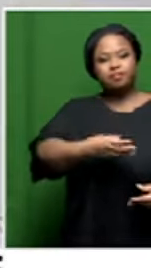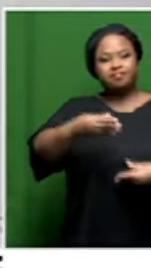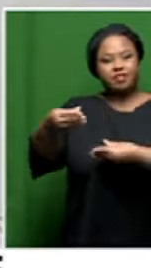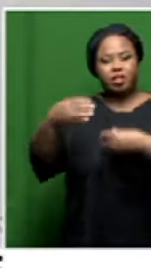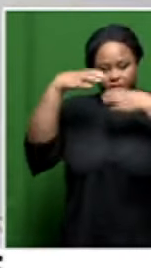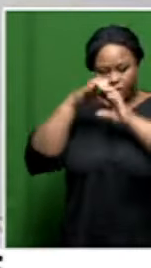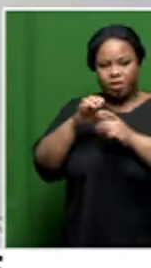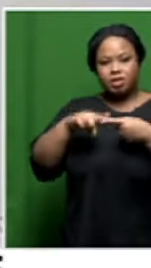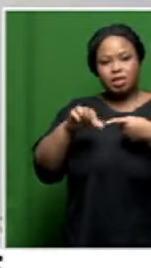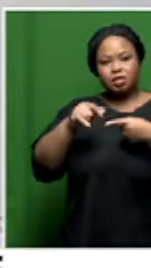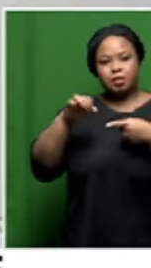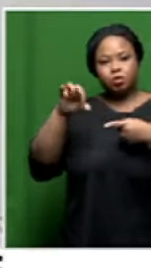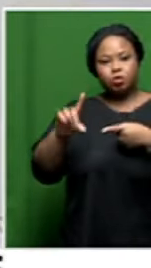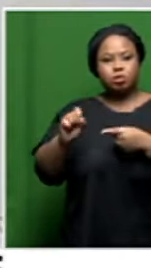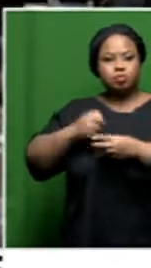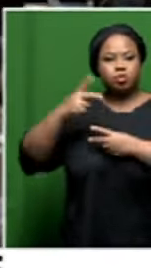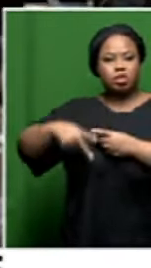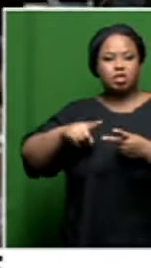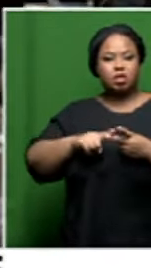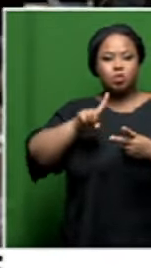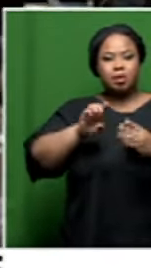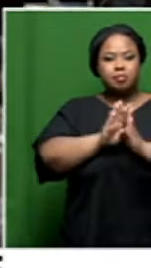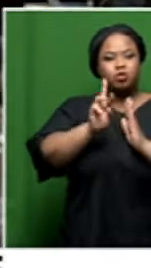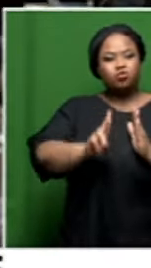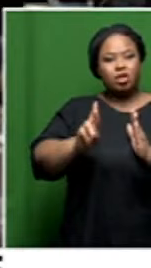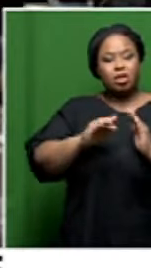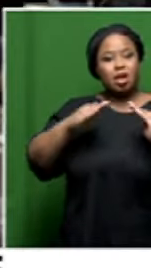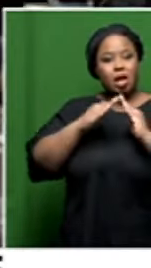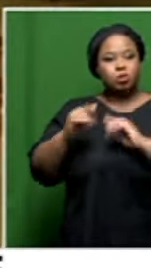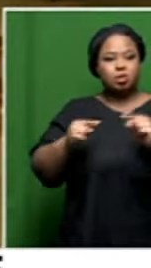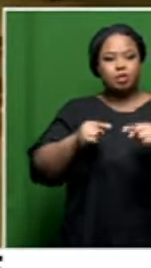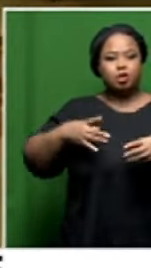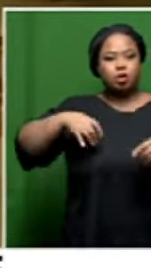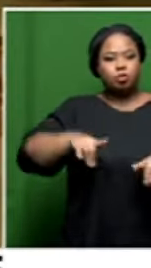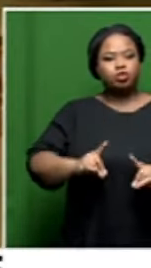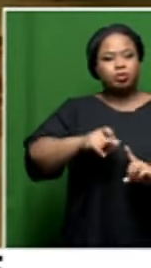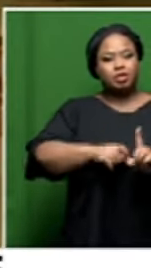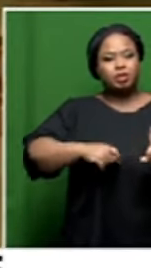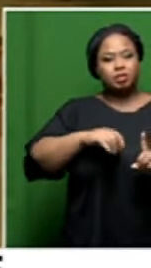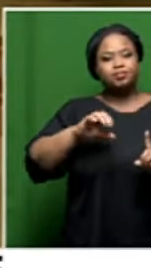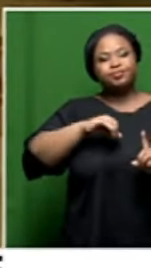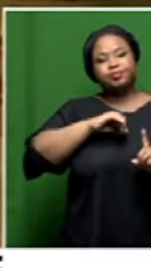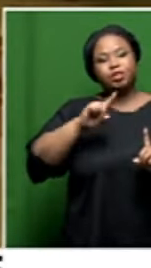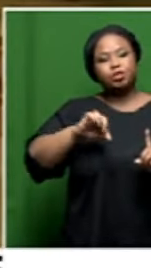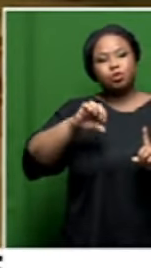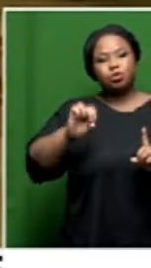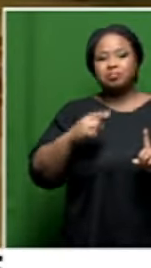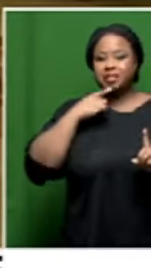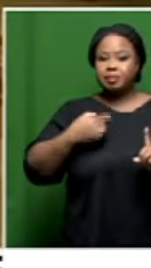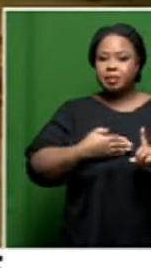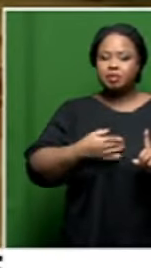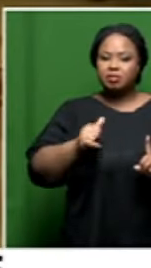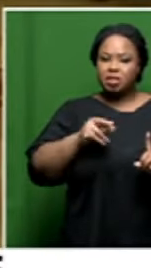asbestos project and the 1 billion rand housing tobacco, Commission Chair Justice Raymond Zondo says it is the ANC